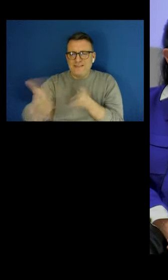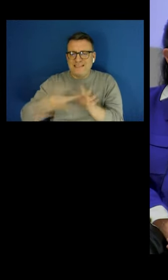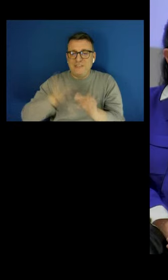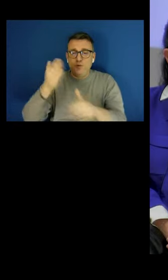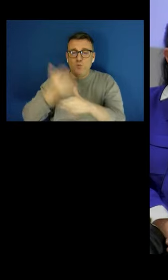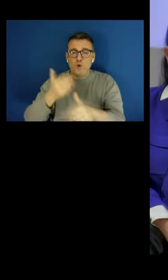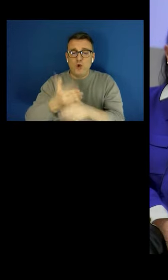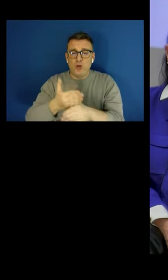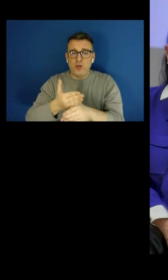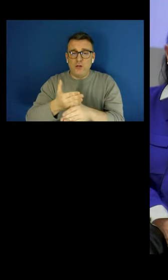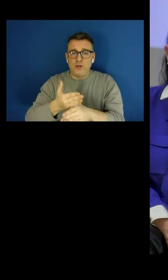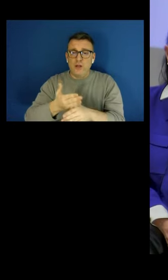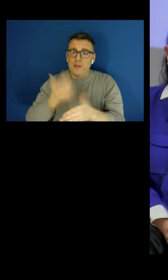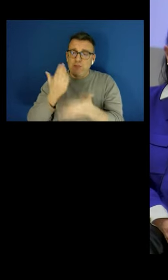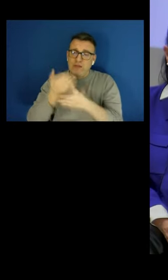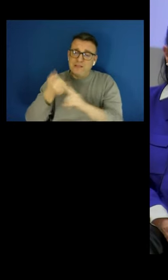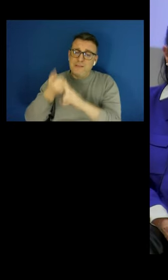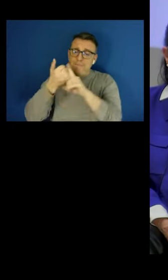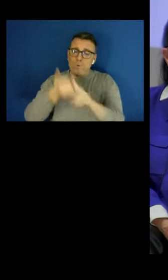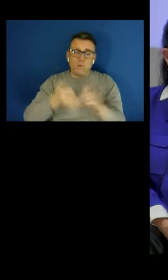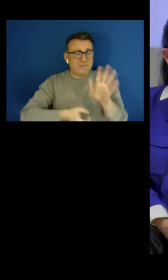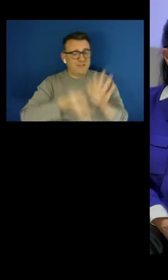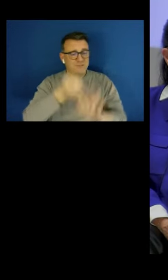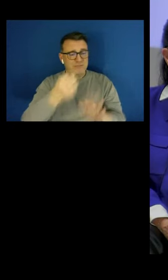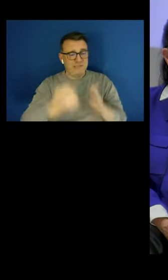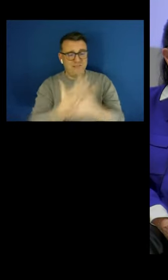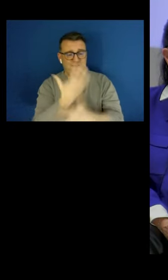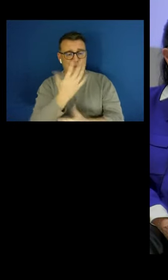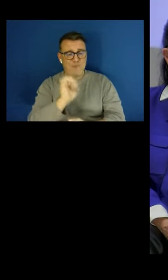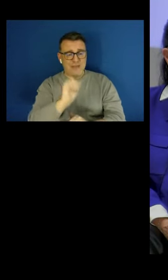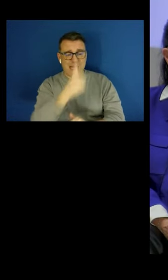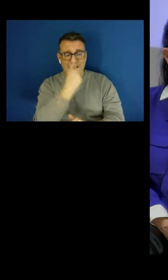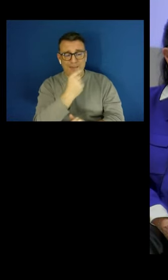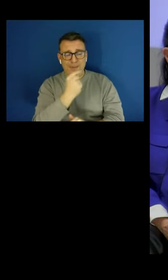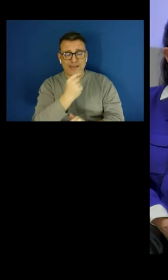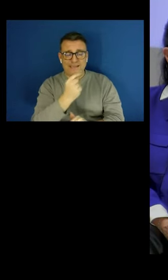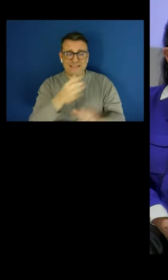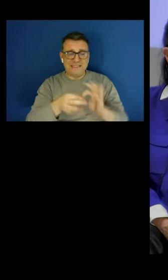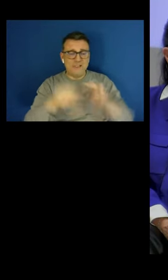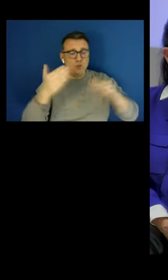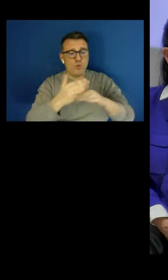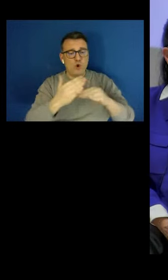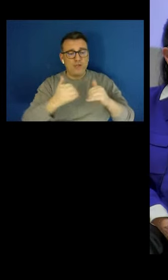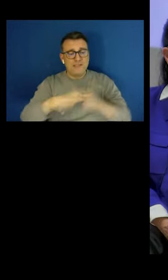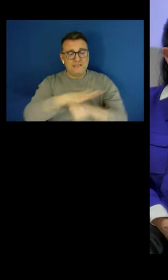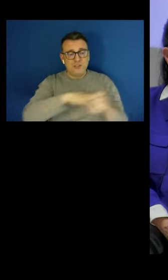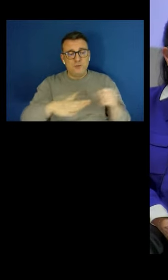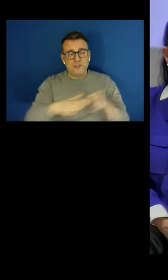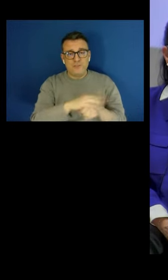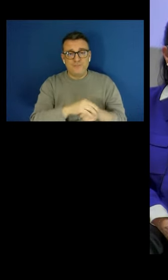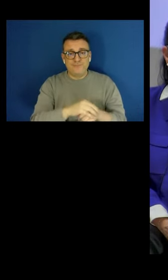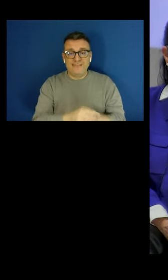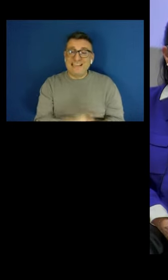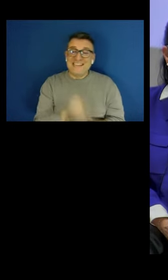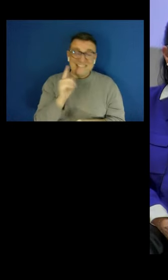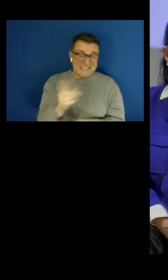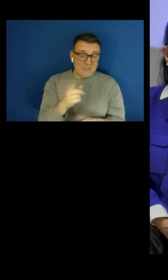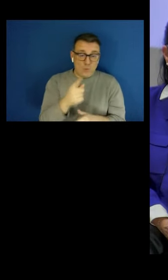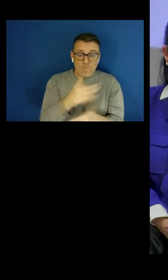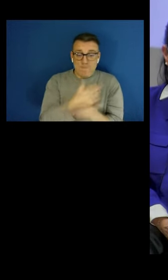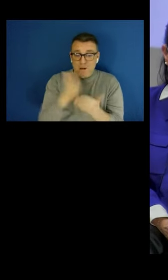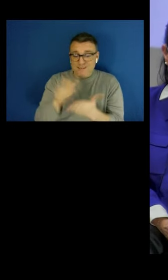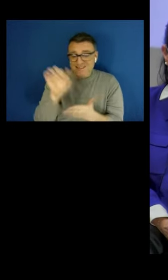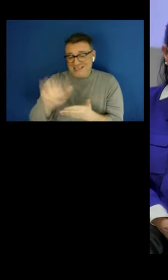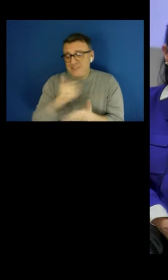actually help them develop their capabilities in the labour market. I think counselling is one of those, but there are also